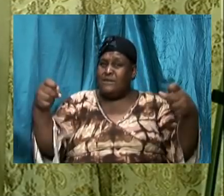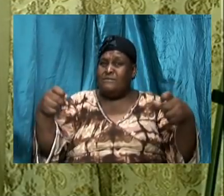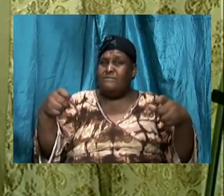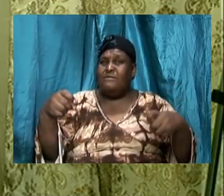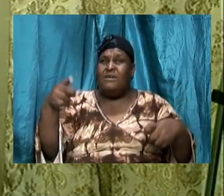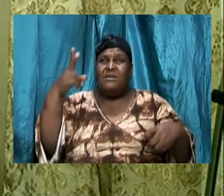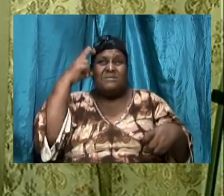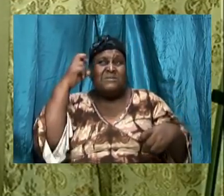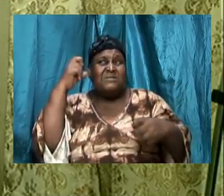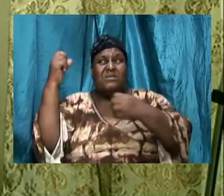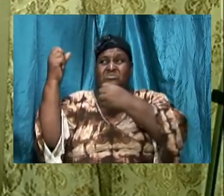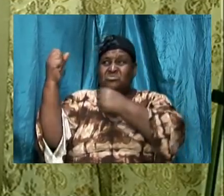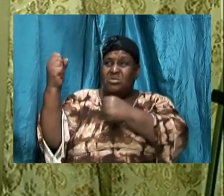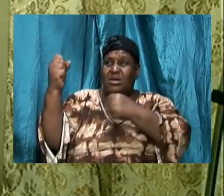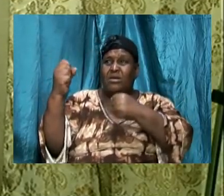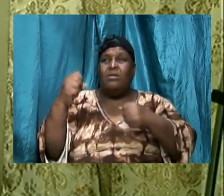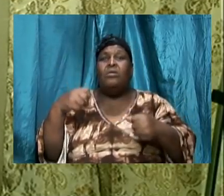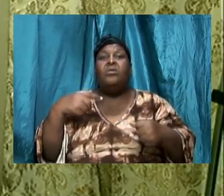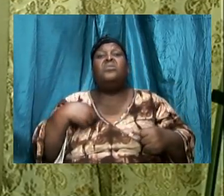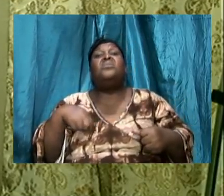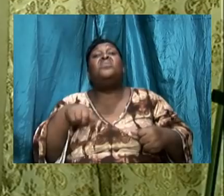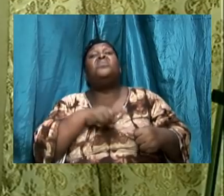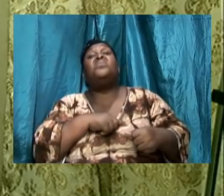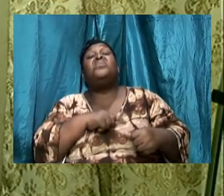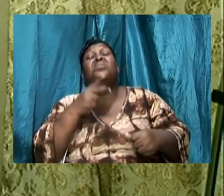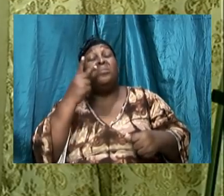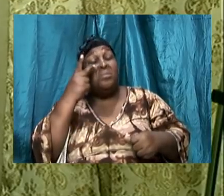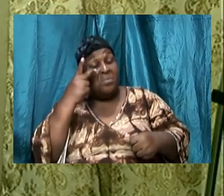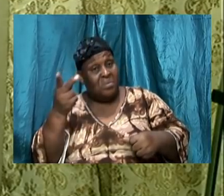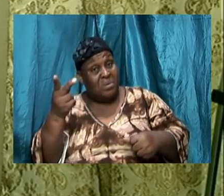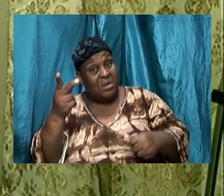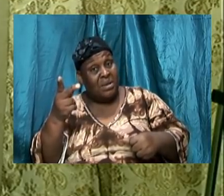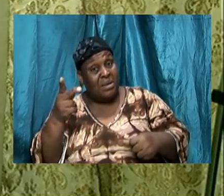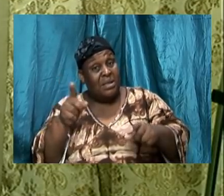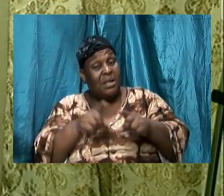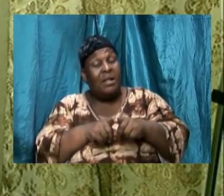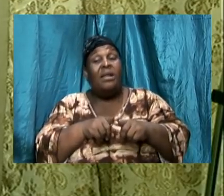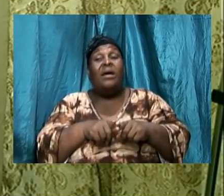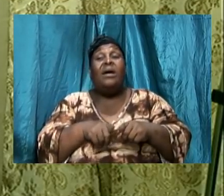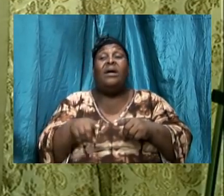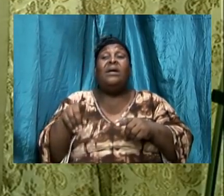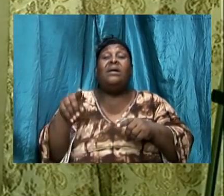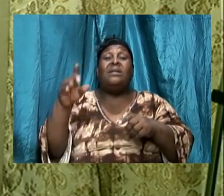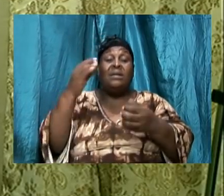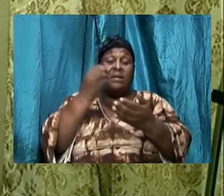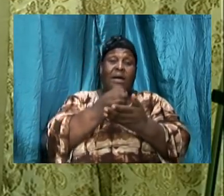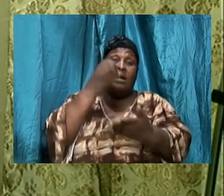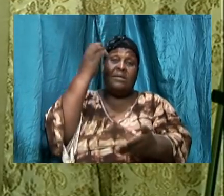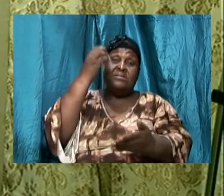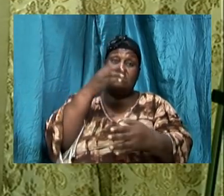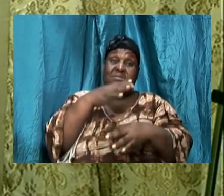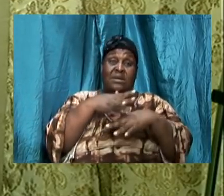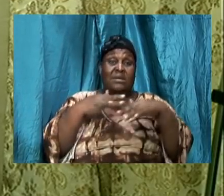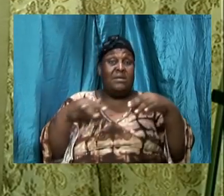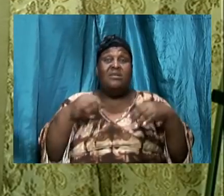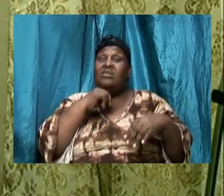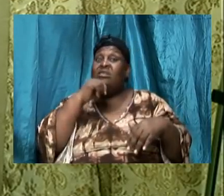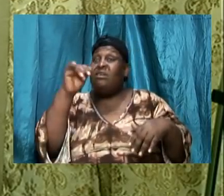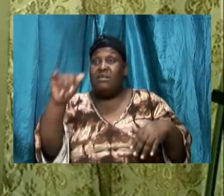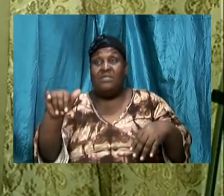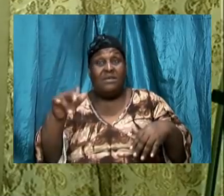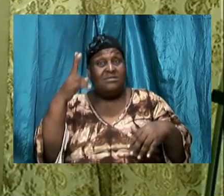try to overpower me but we are looking at it like the glass is half empty because it's not that Satan is strong